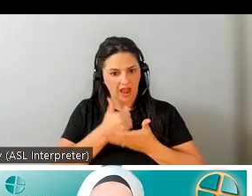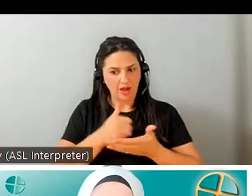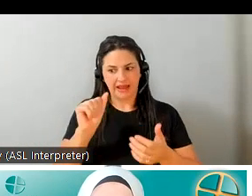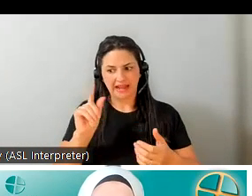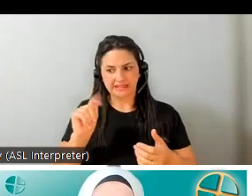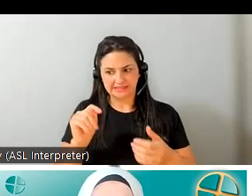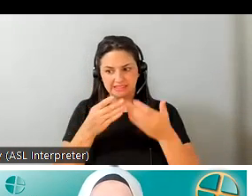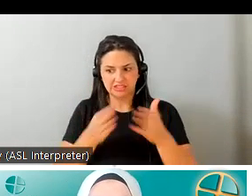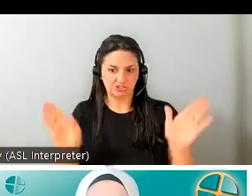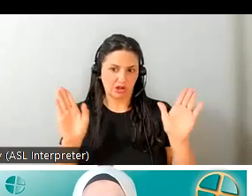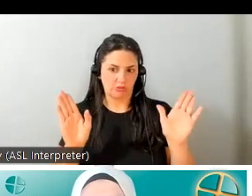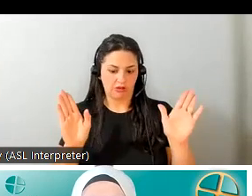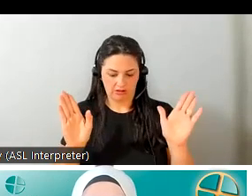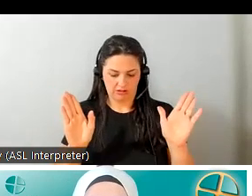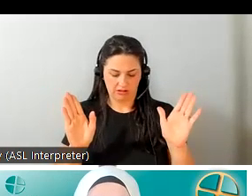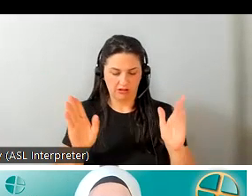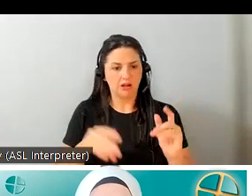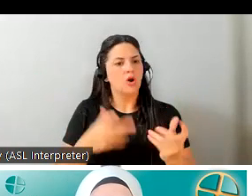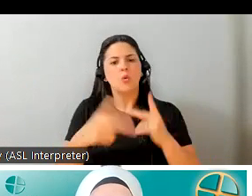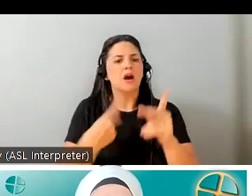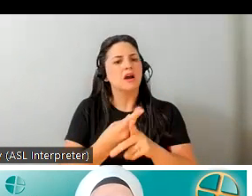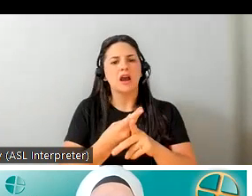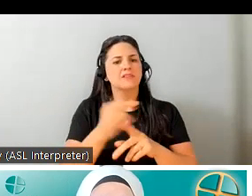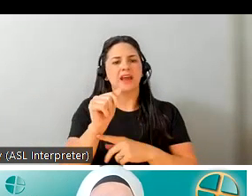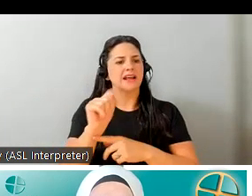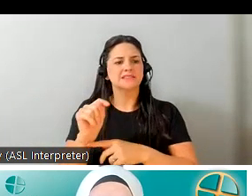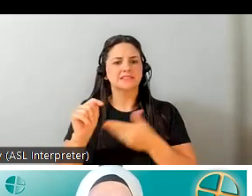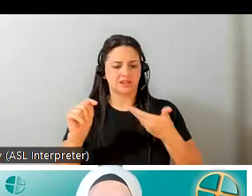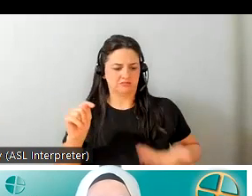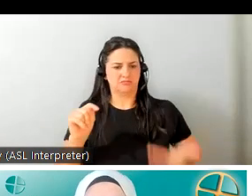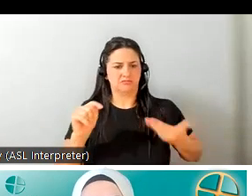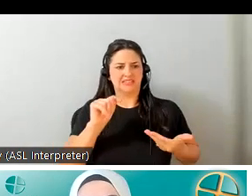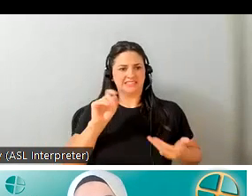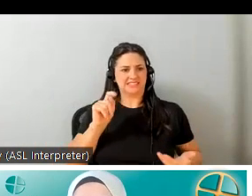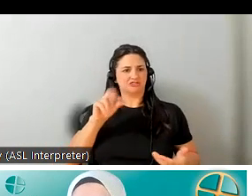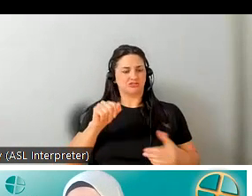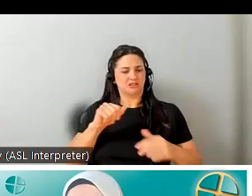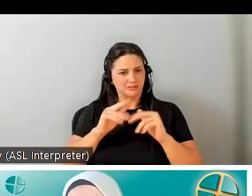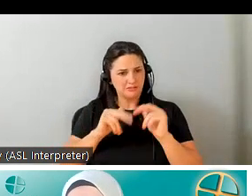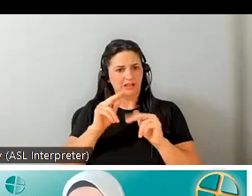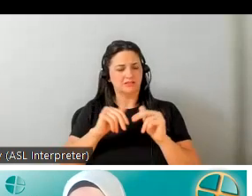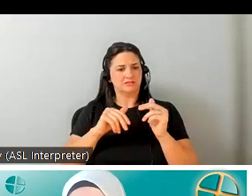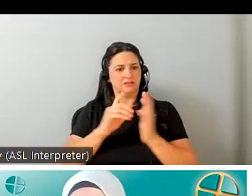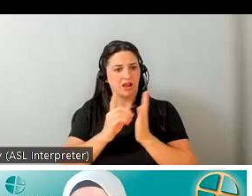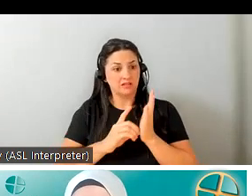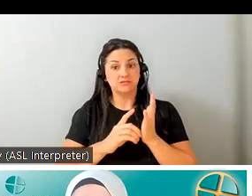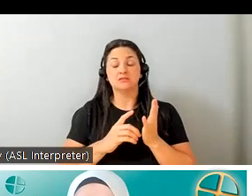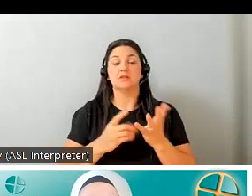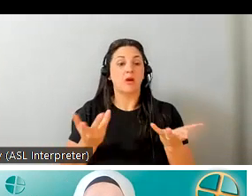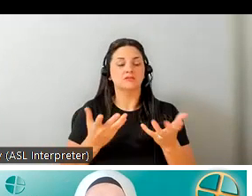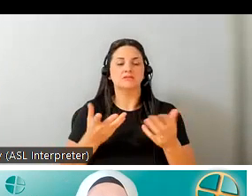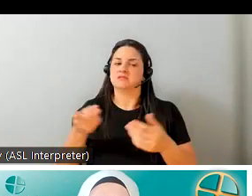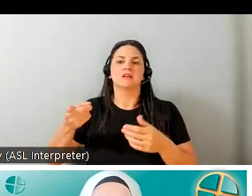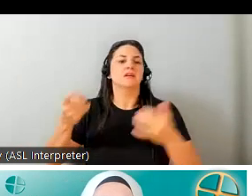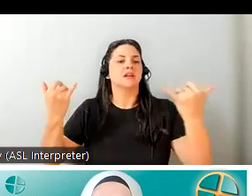so what type of assistive devices does testra design and build we look at things that are not commercially available and as